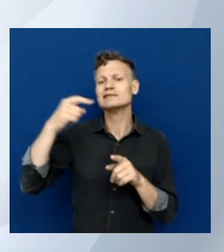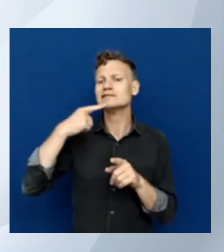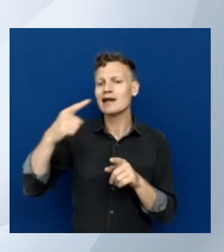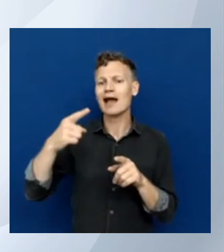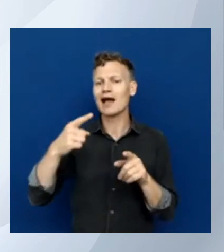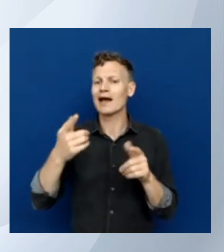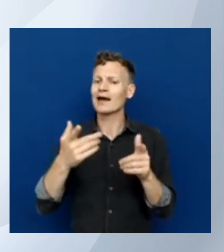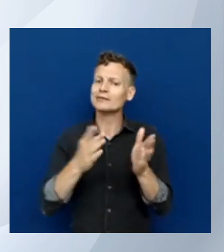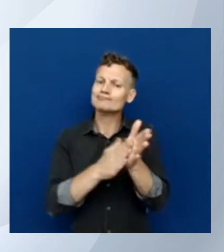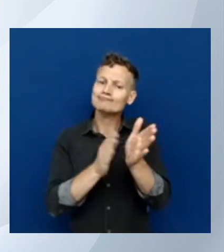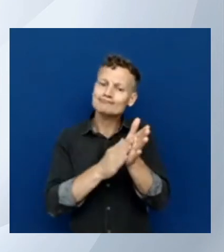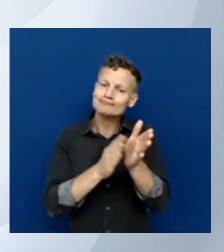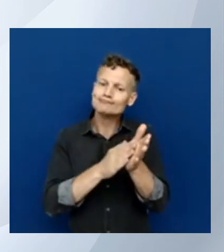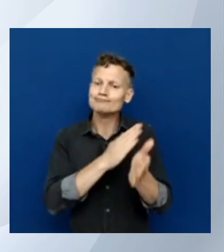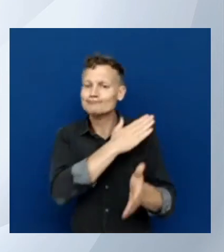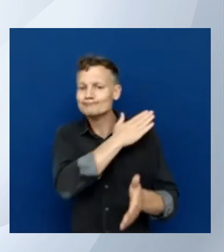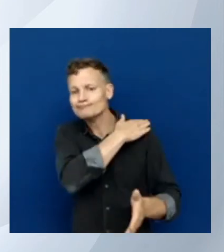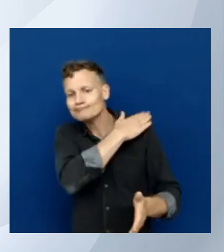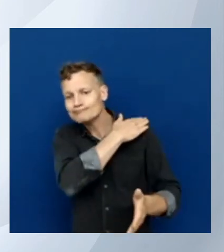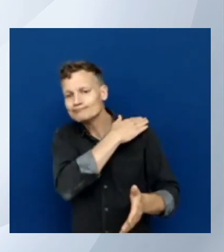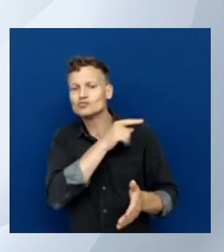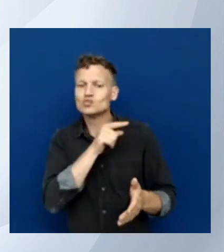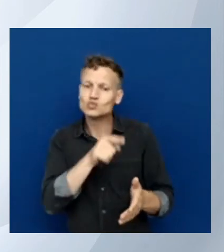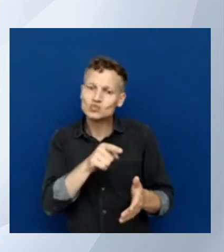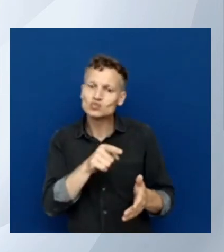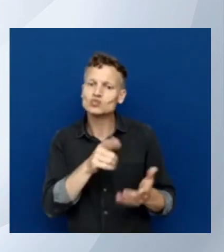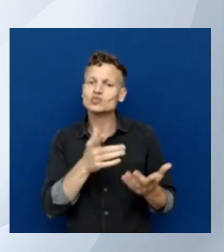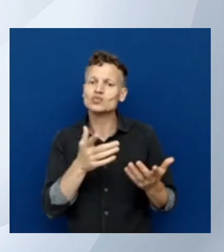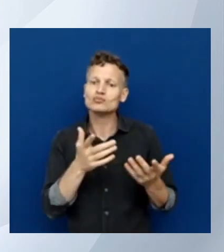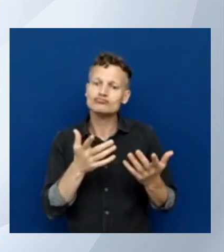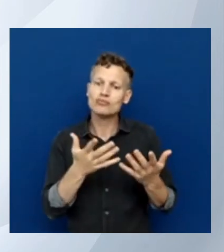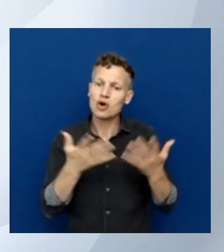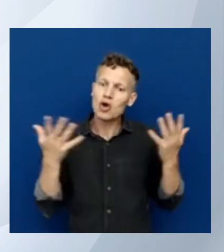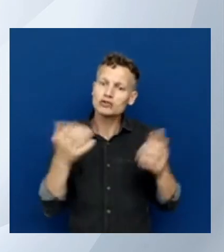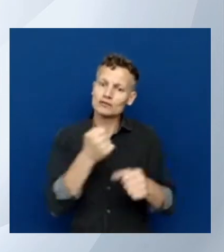give you some help by putting you in contact with other other MVPs